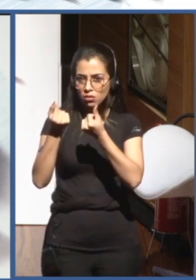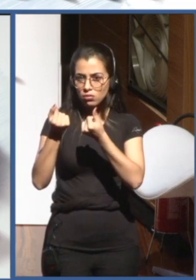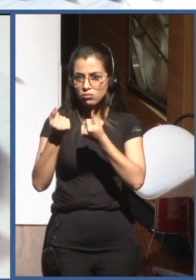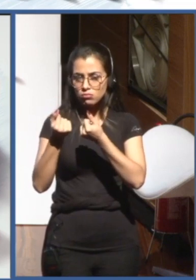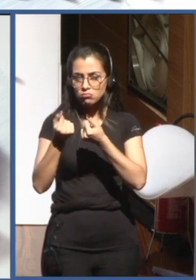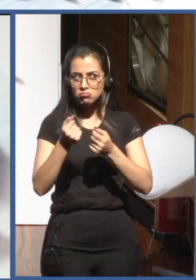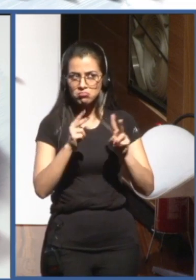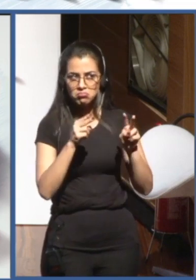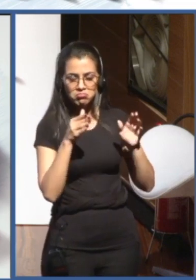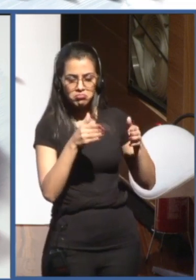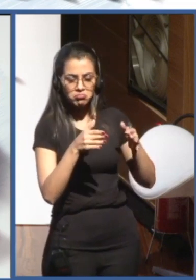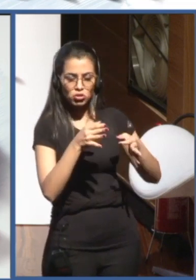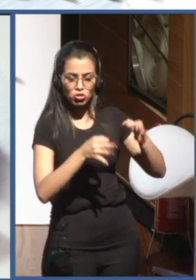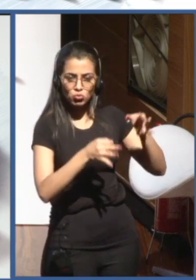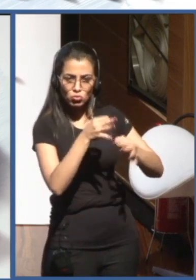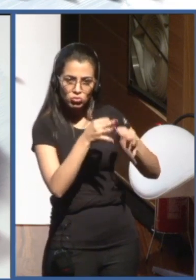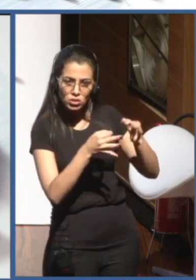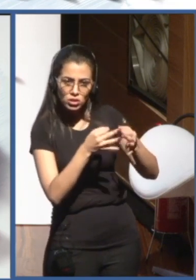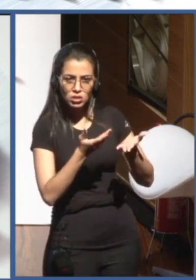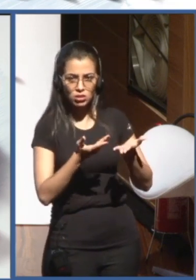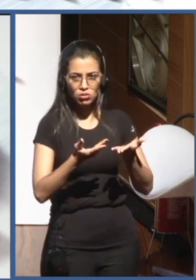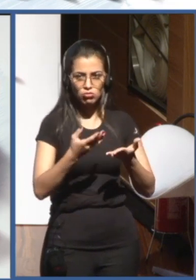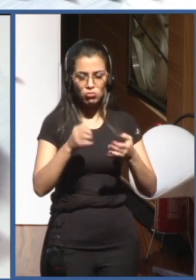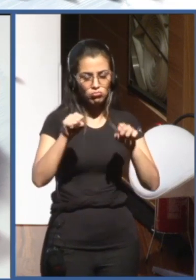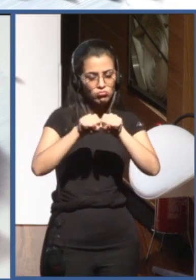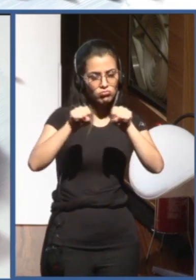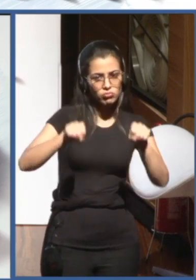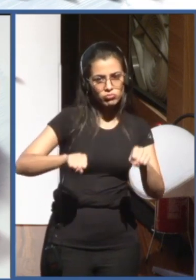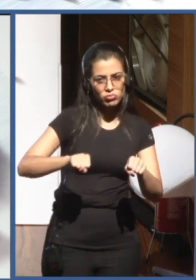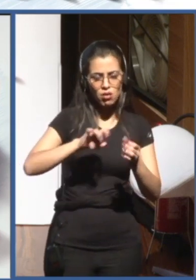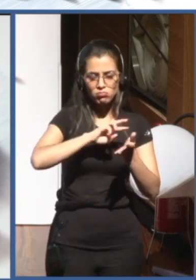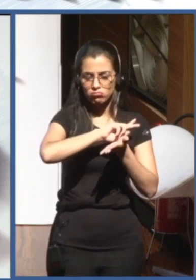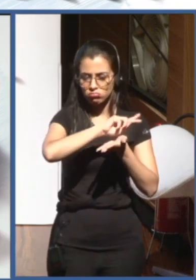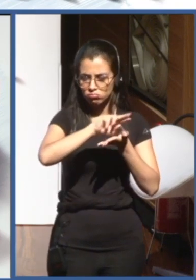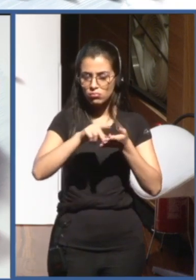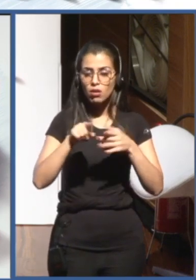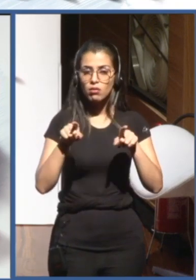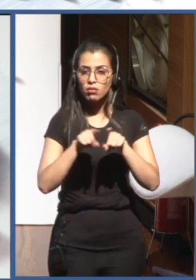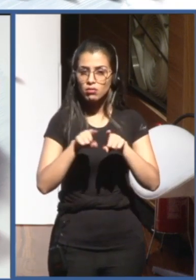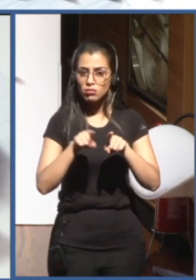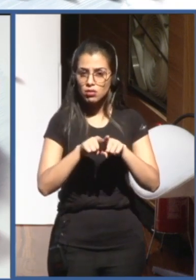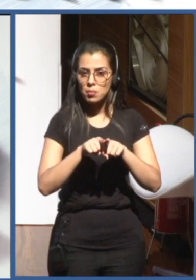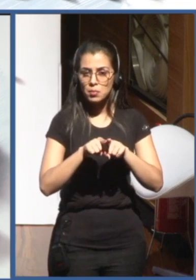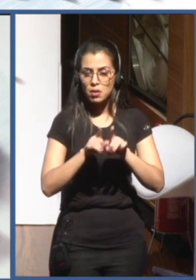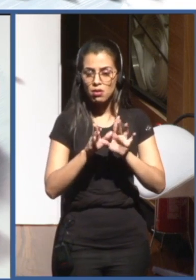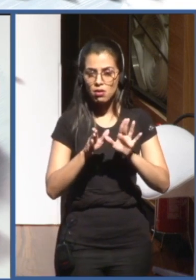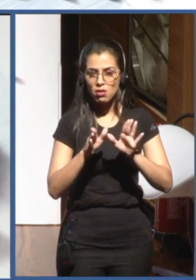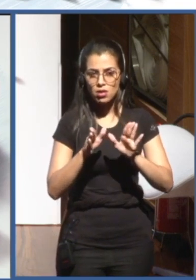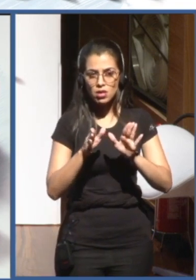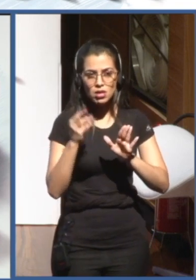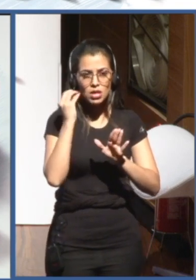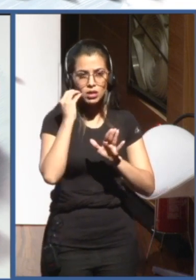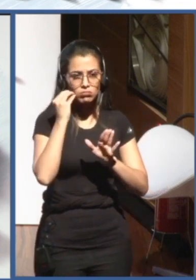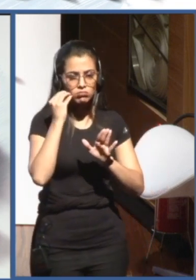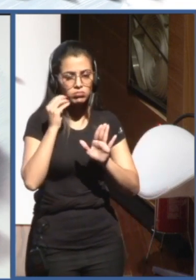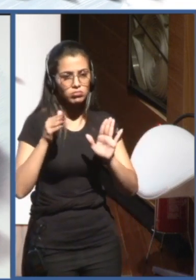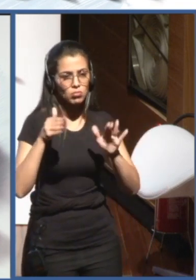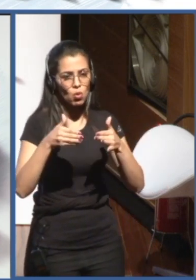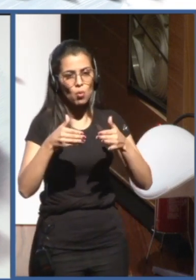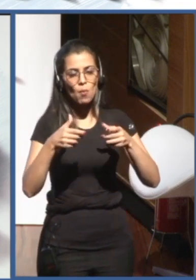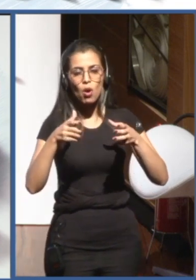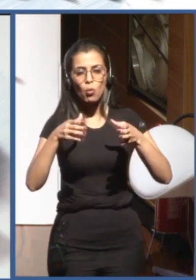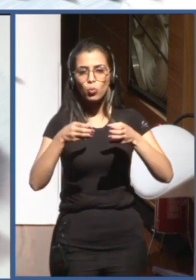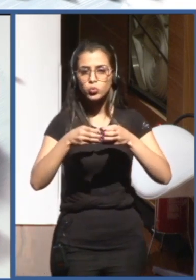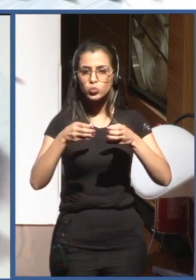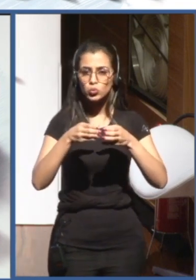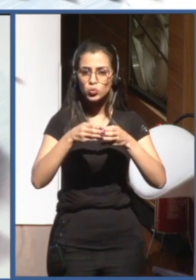of ethical systems. And this gives rise to a set of work groups that are creating soft laws.